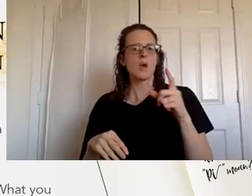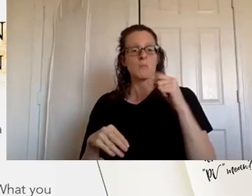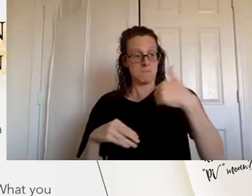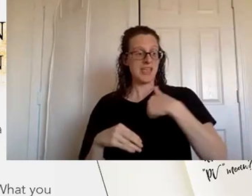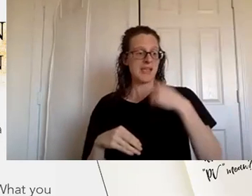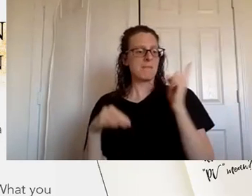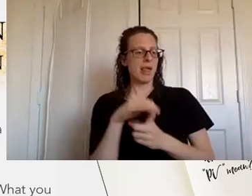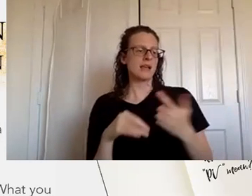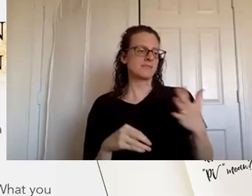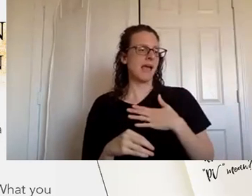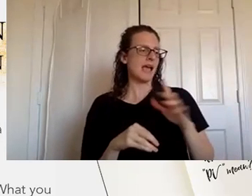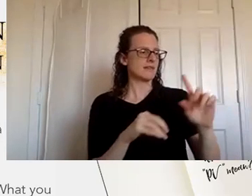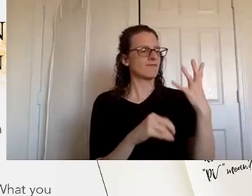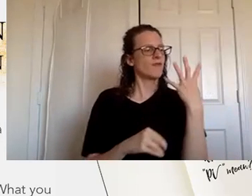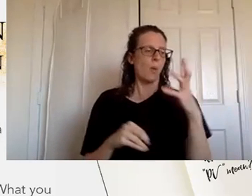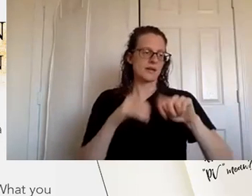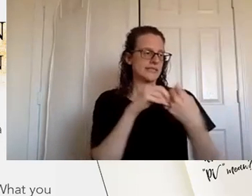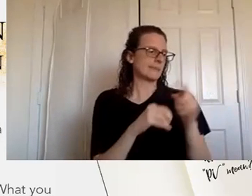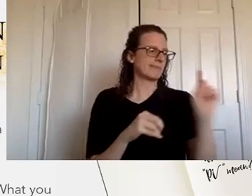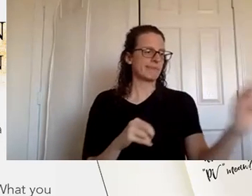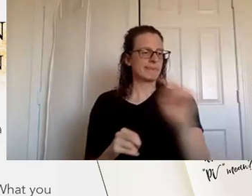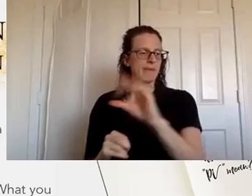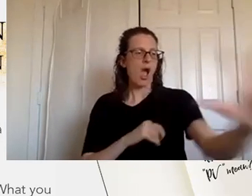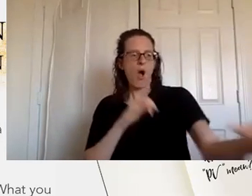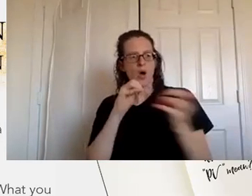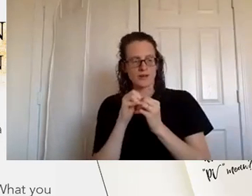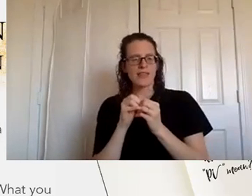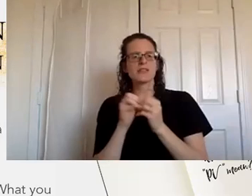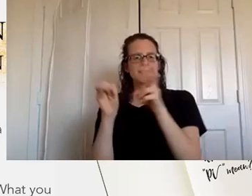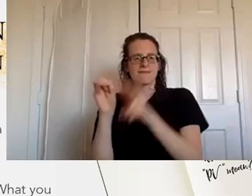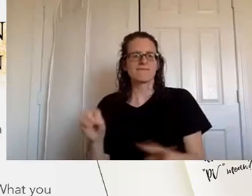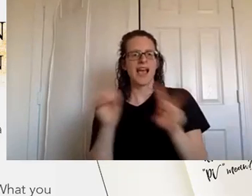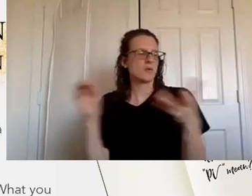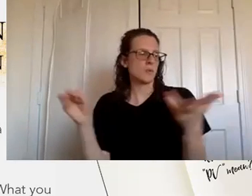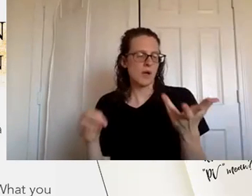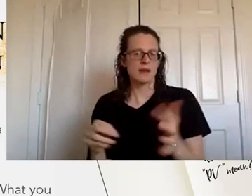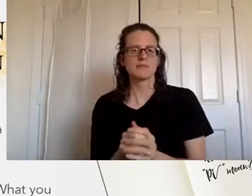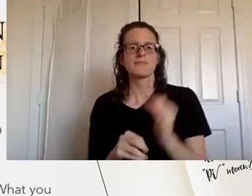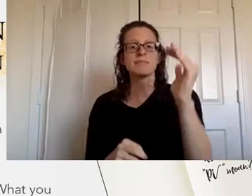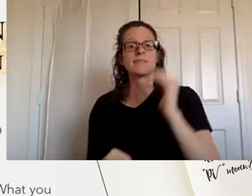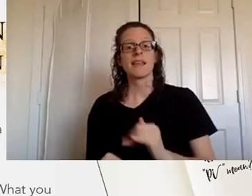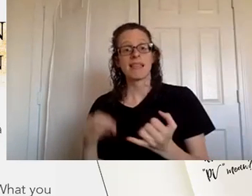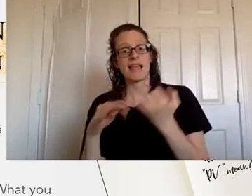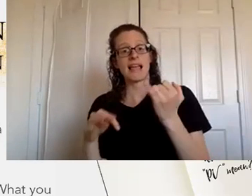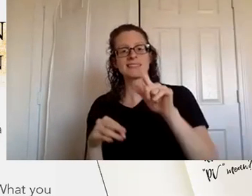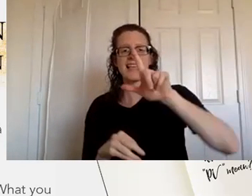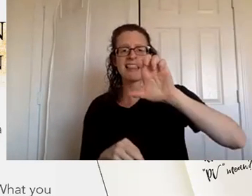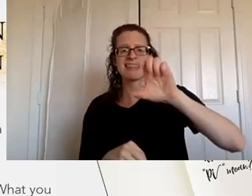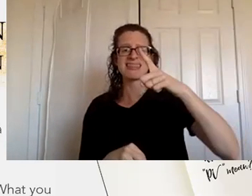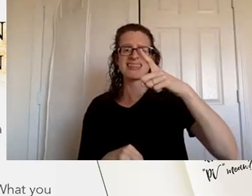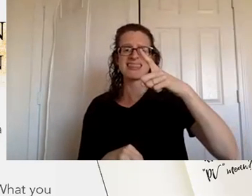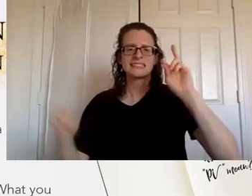team and that's what the ogv is um legs you have multiple legs